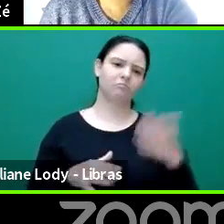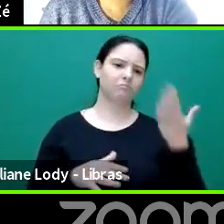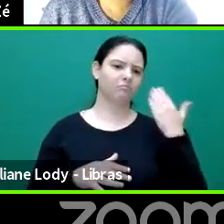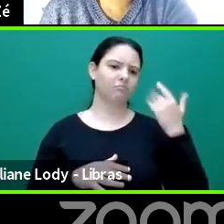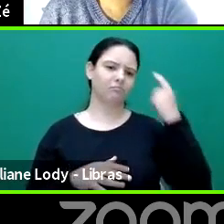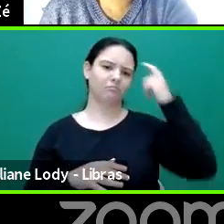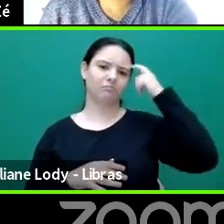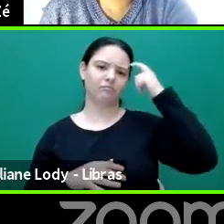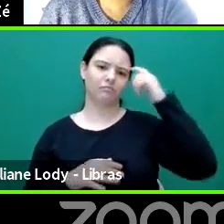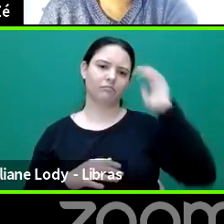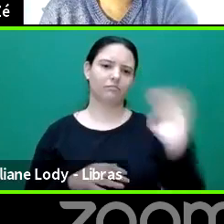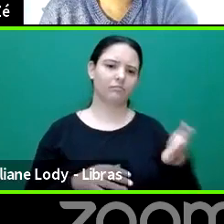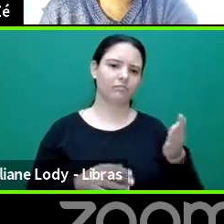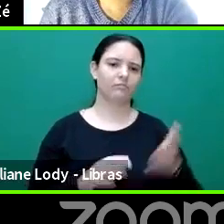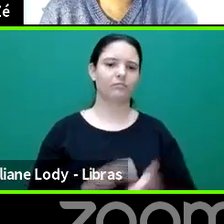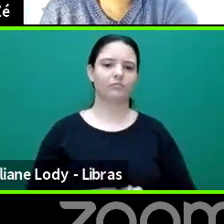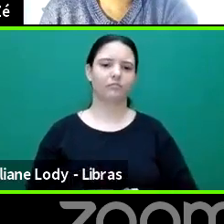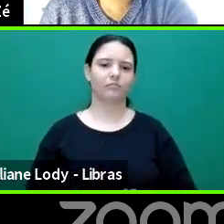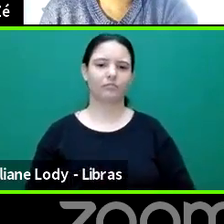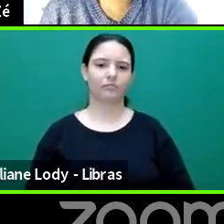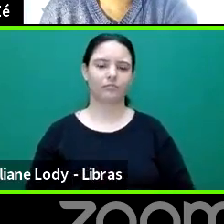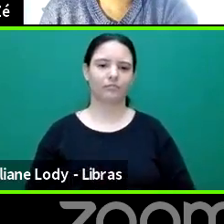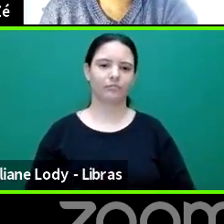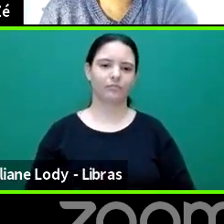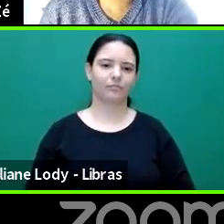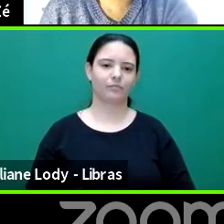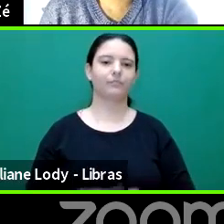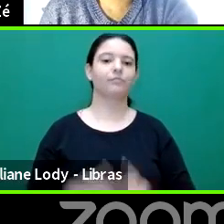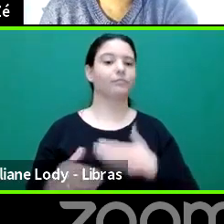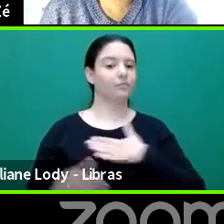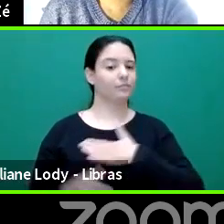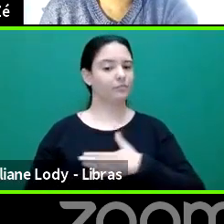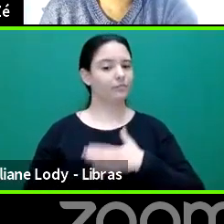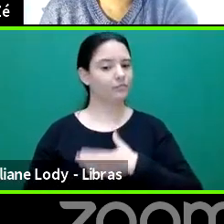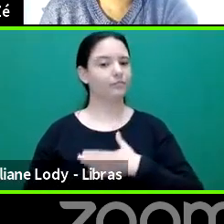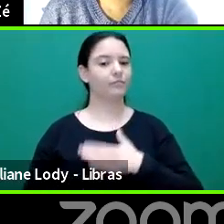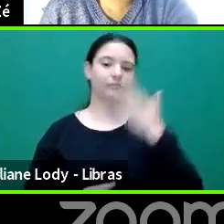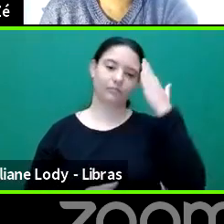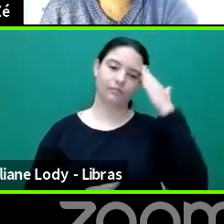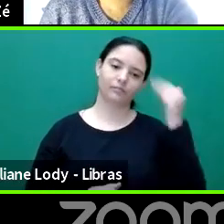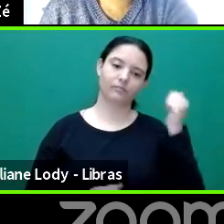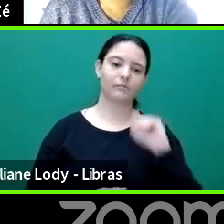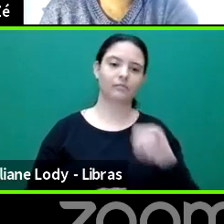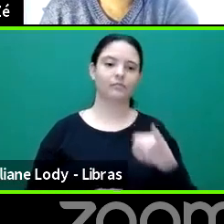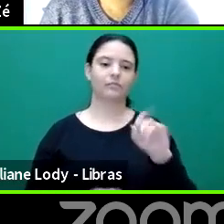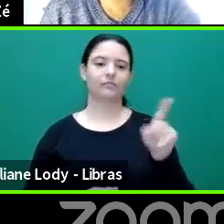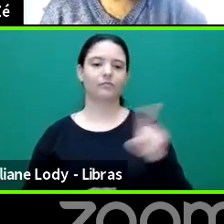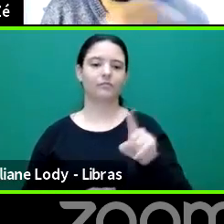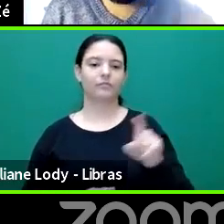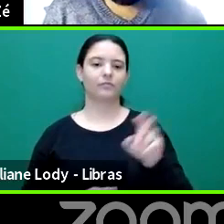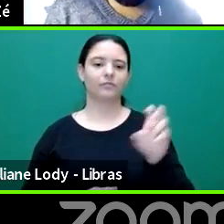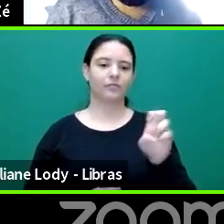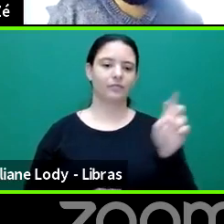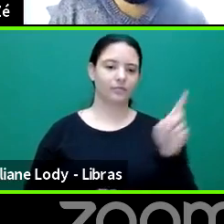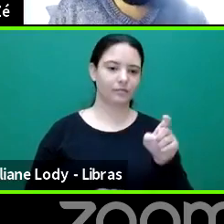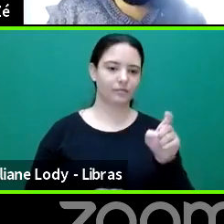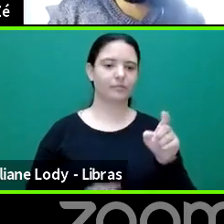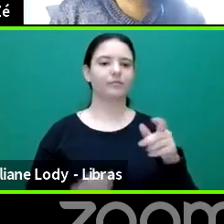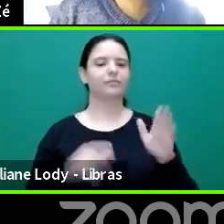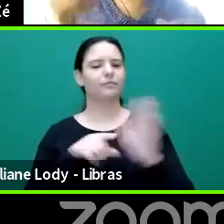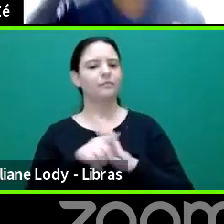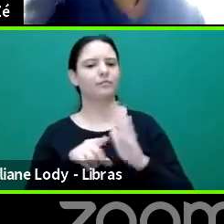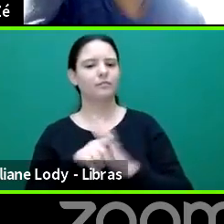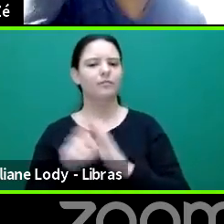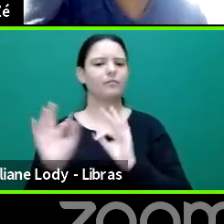conversation. But I was wondering if there who wrote a question would like to ask your